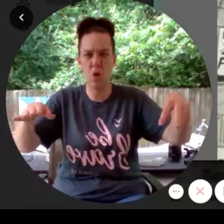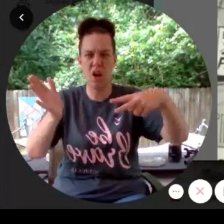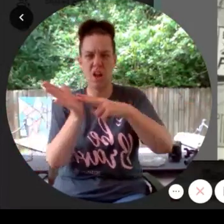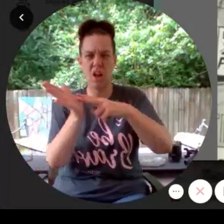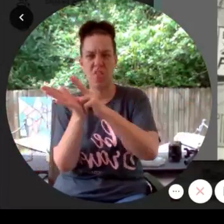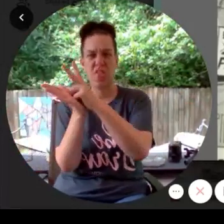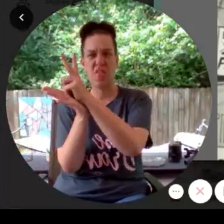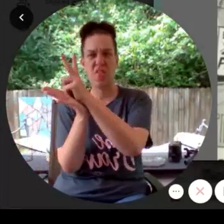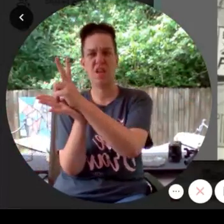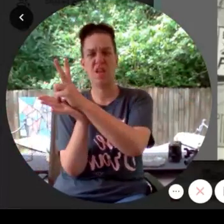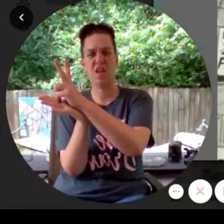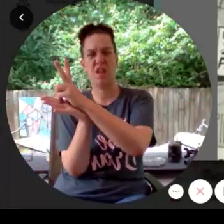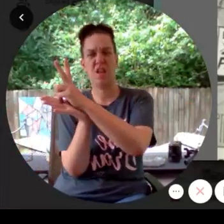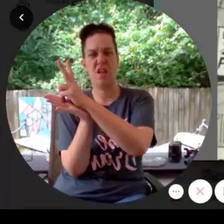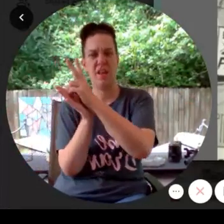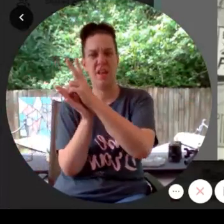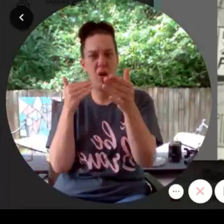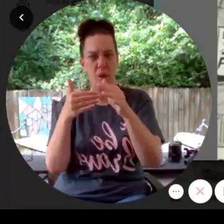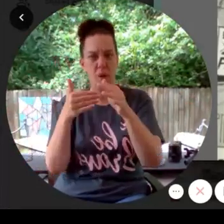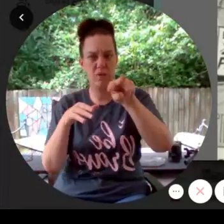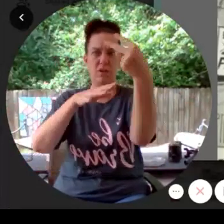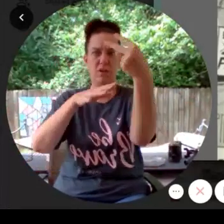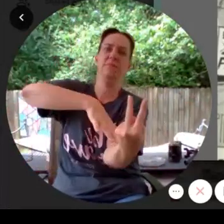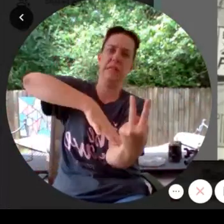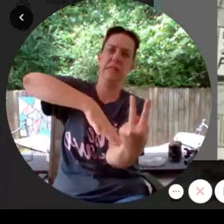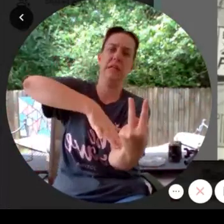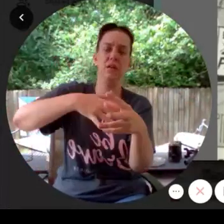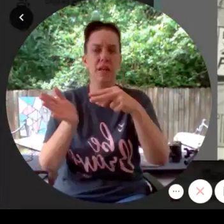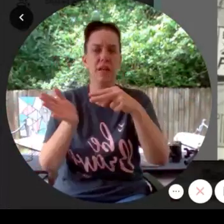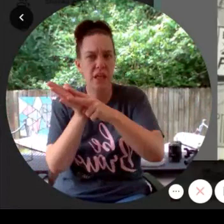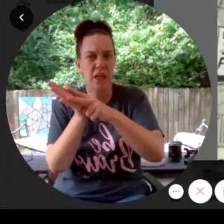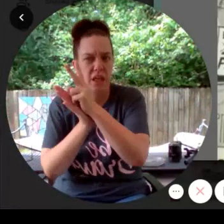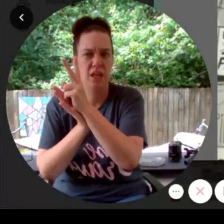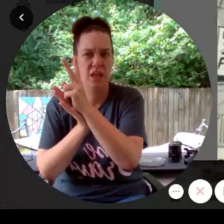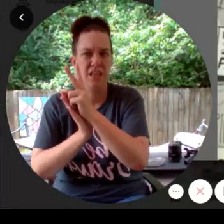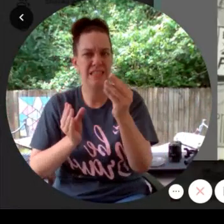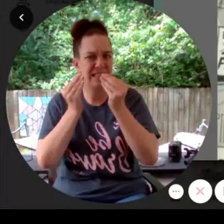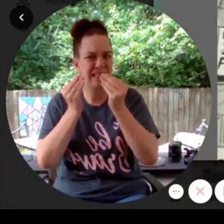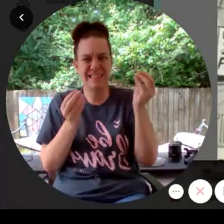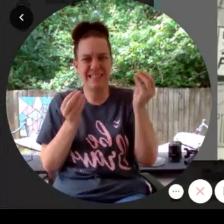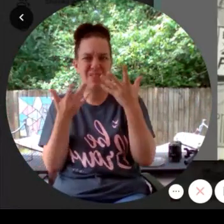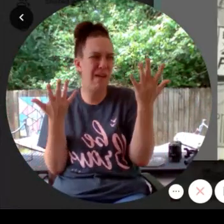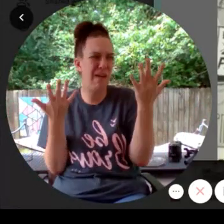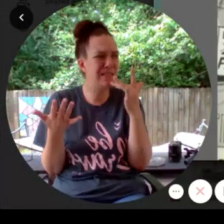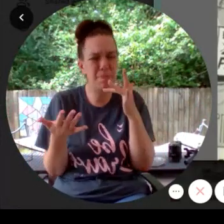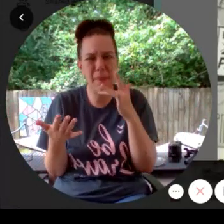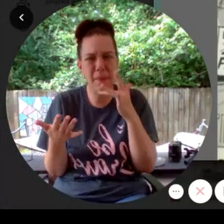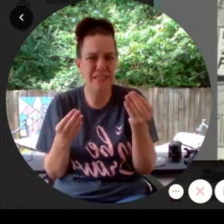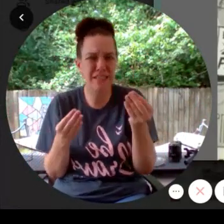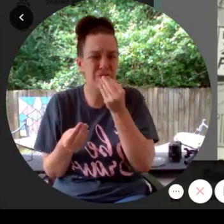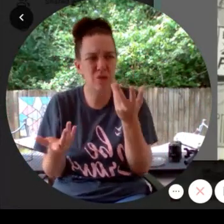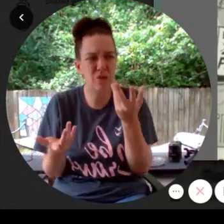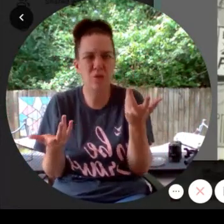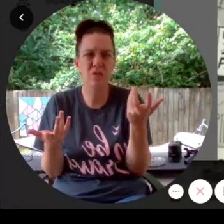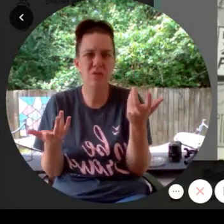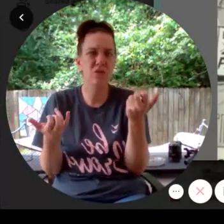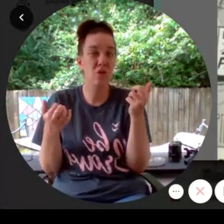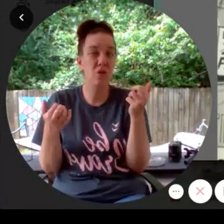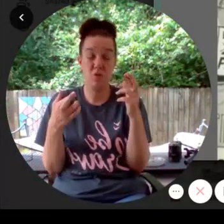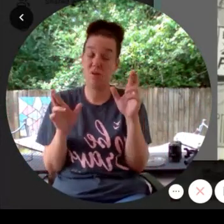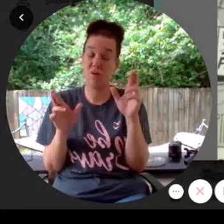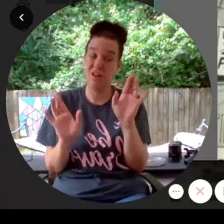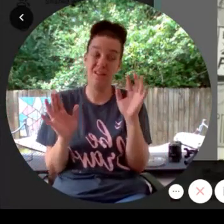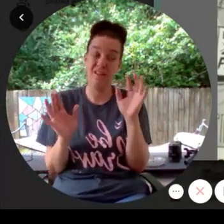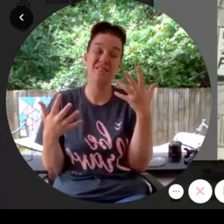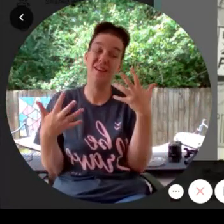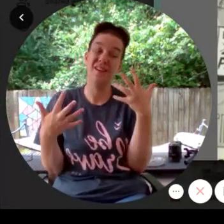almost upside down. I mean, does he eat a lot of spicy foods? Or, and this